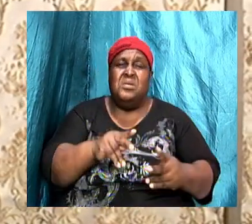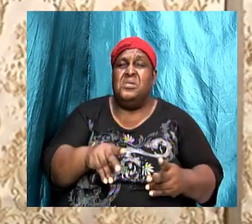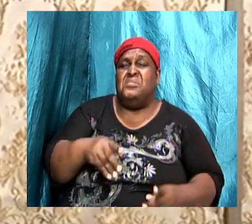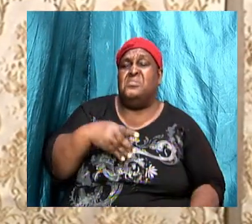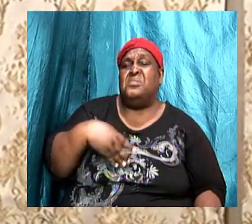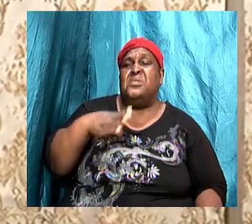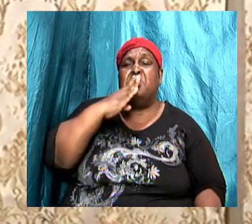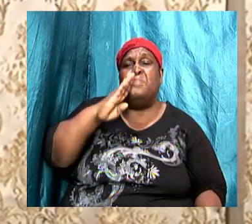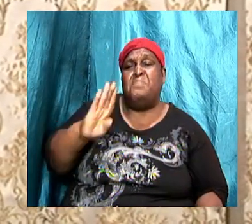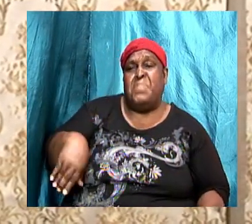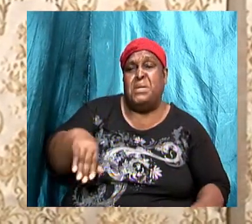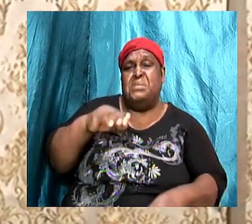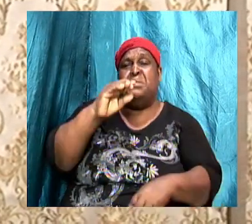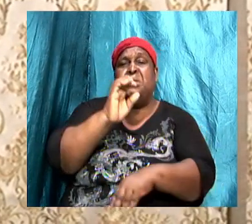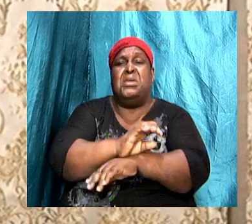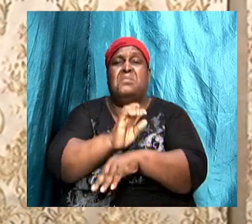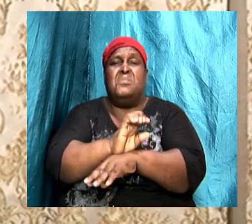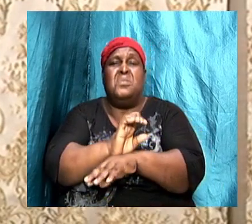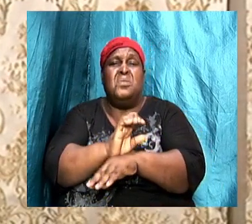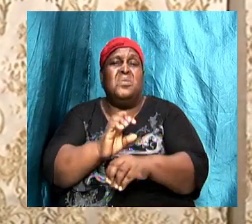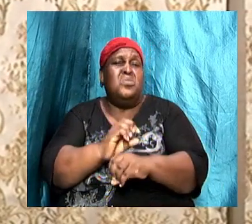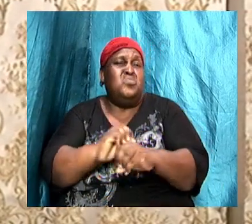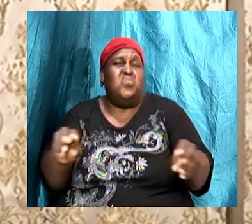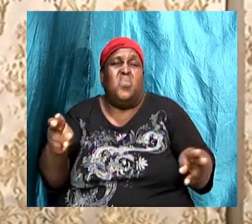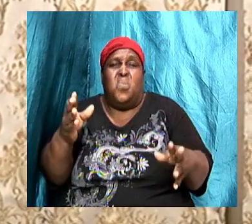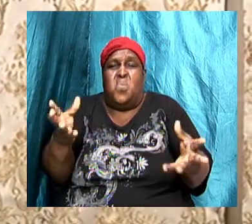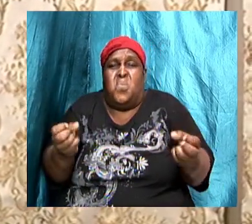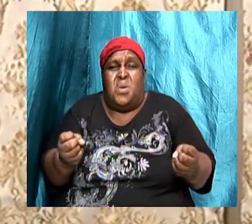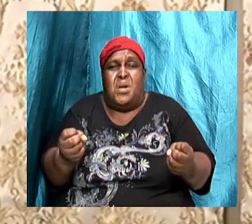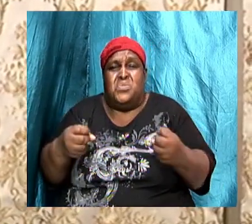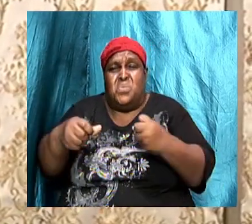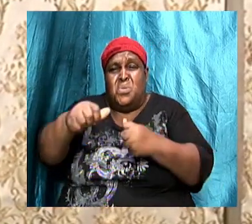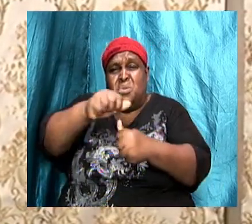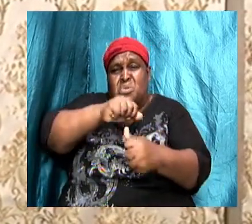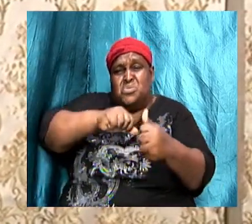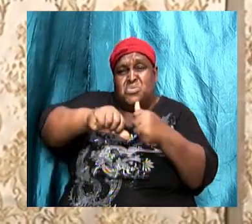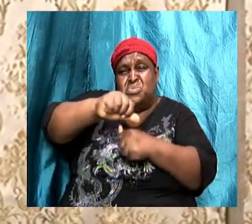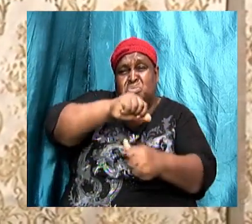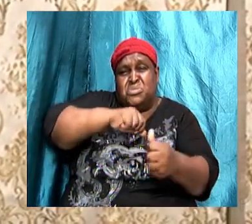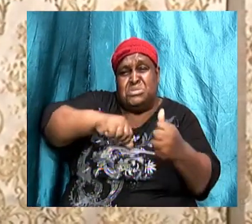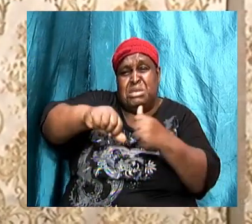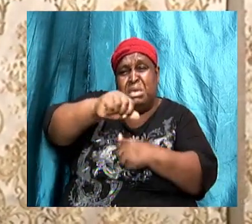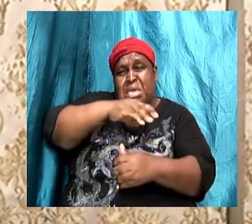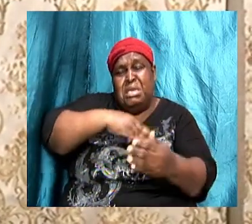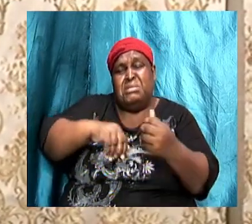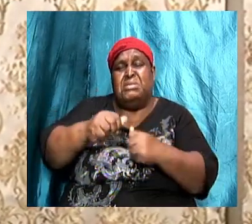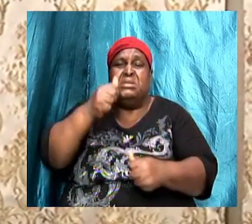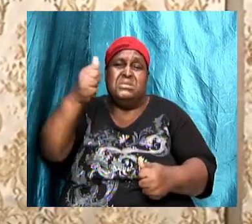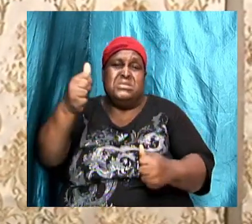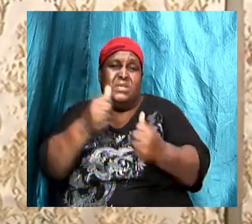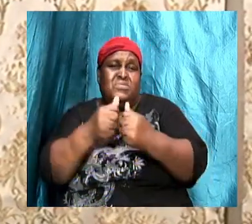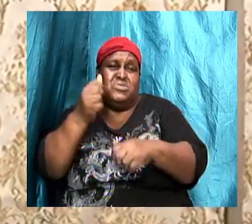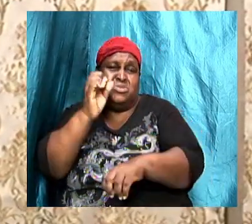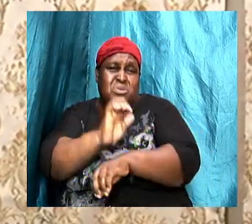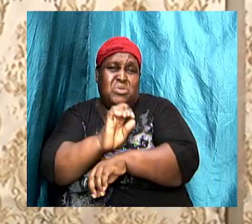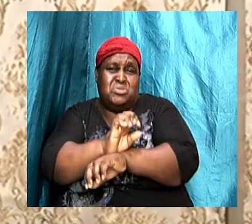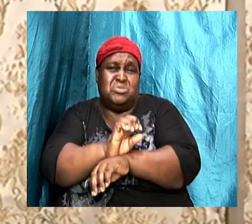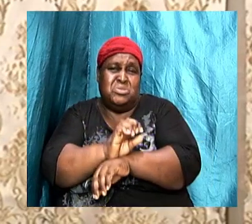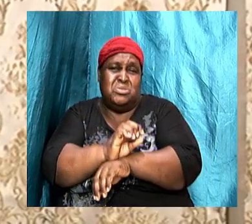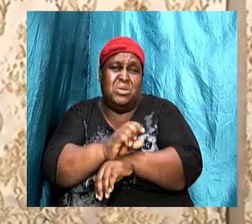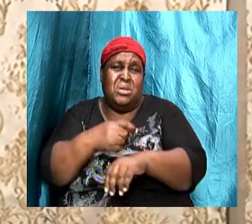myself with church because people are going to think that I'm weird and that I'm a part of a cult and that I am